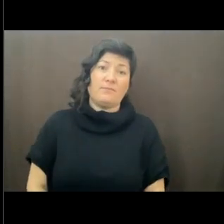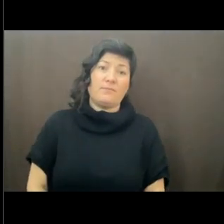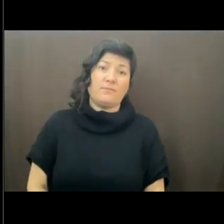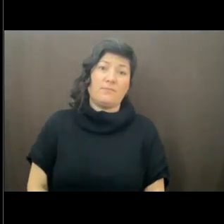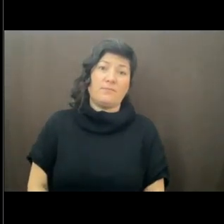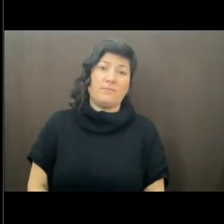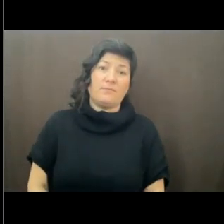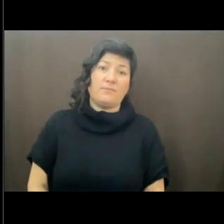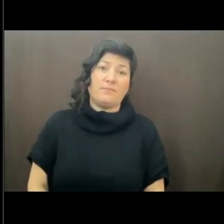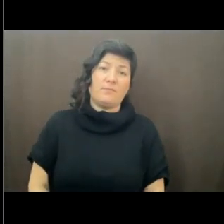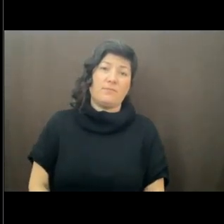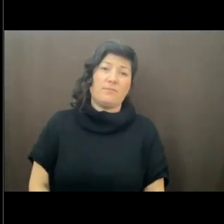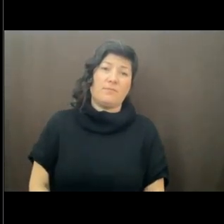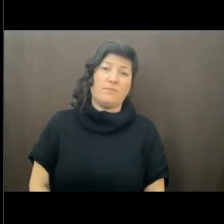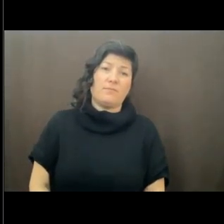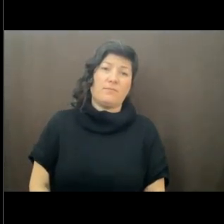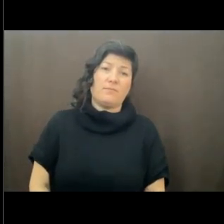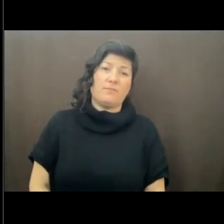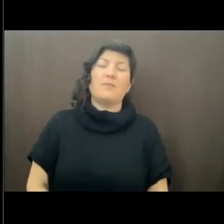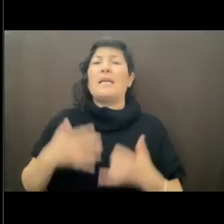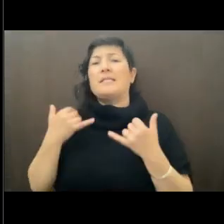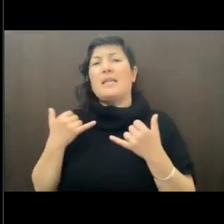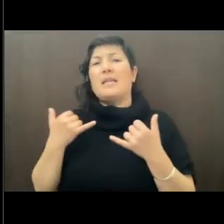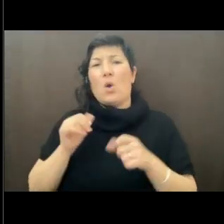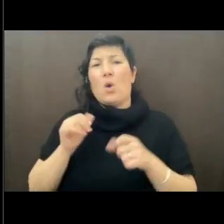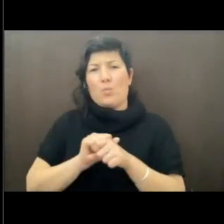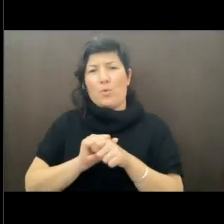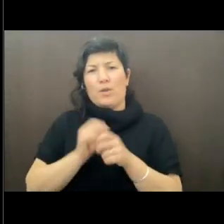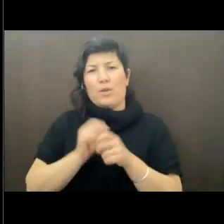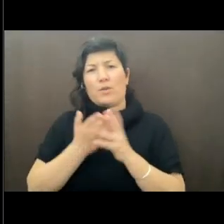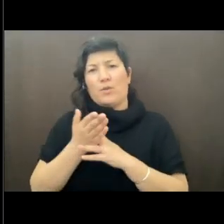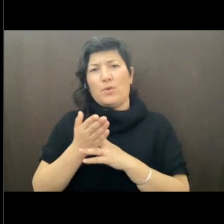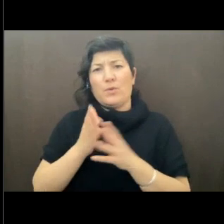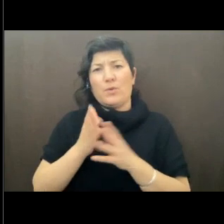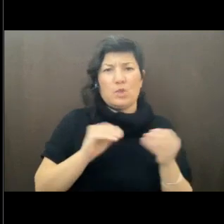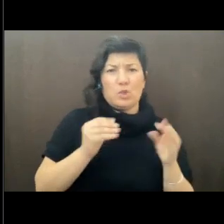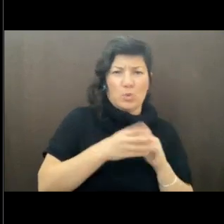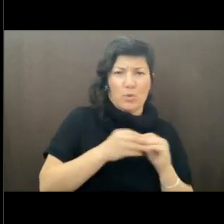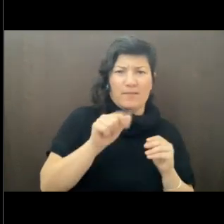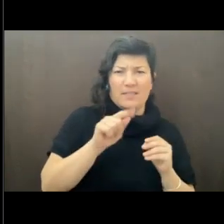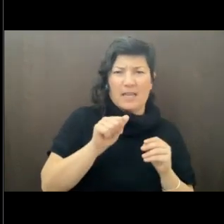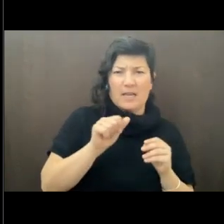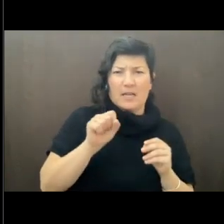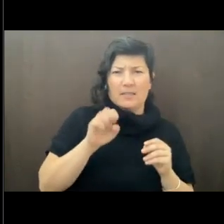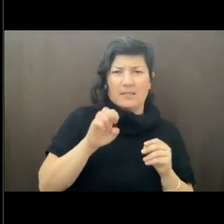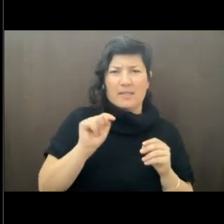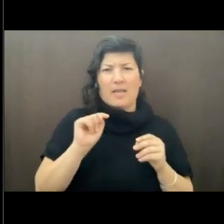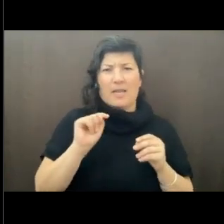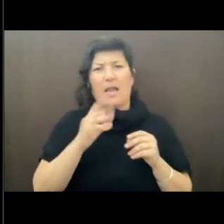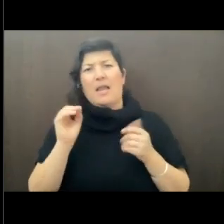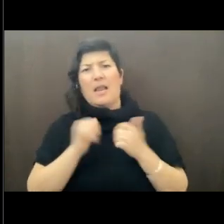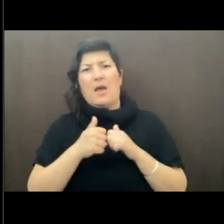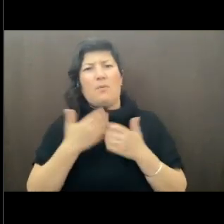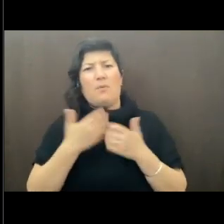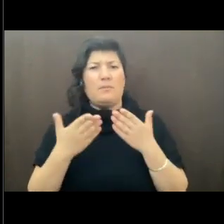So let's talk about working through a story of a dataset and how we might get work done with data.